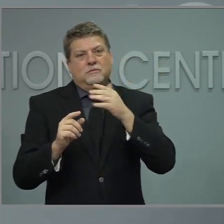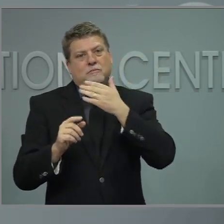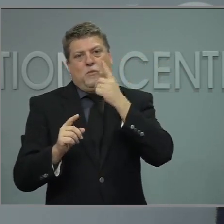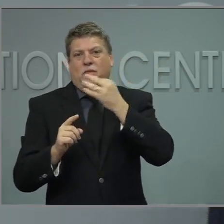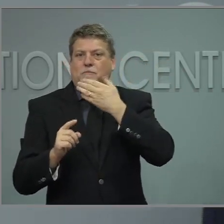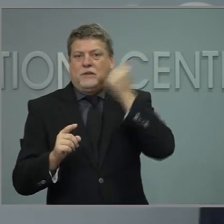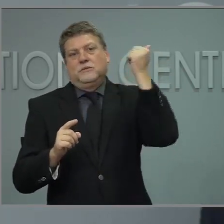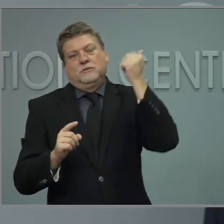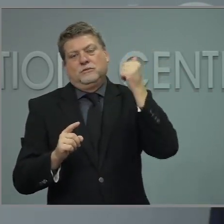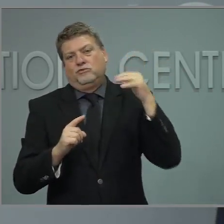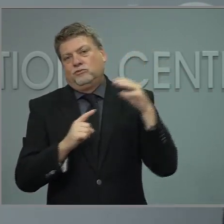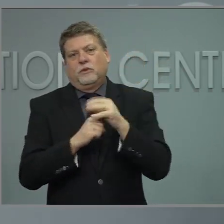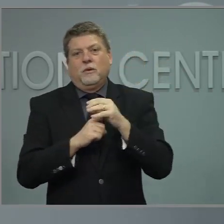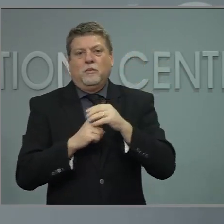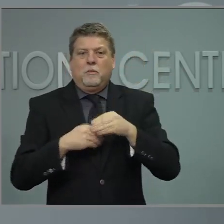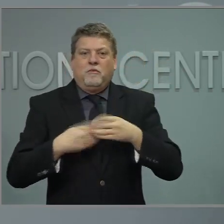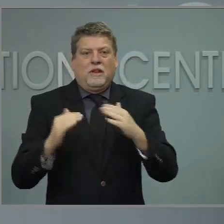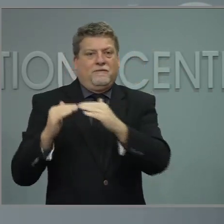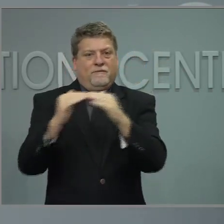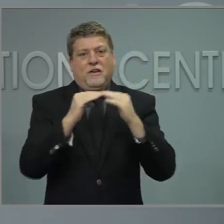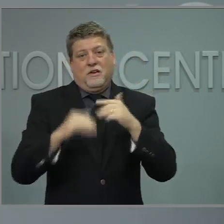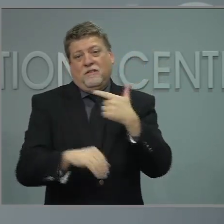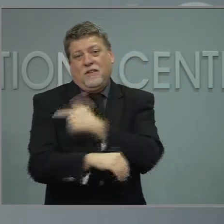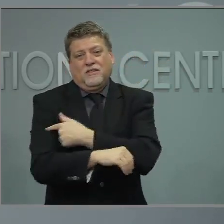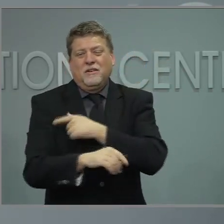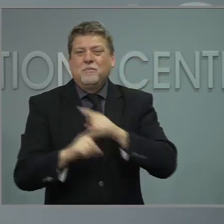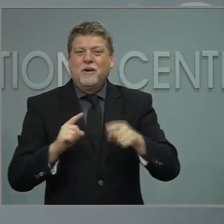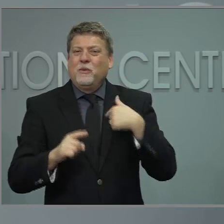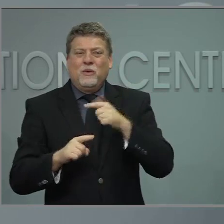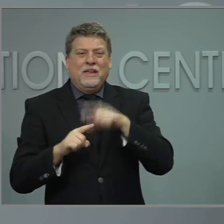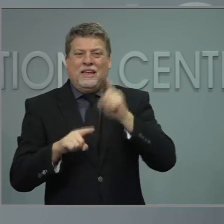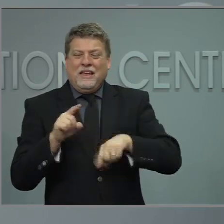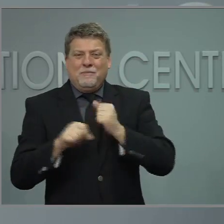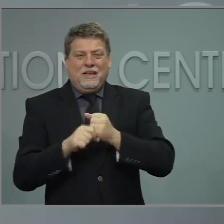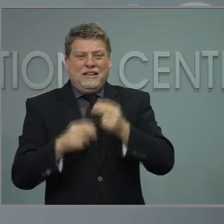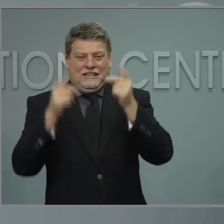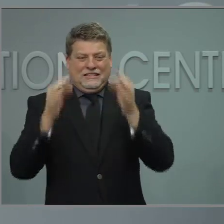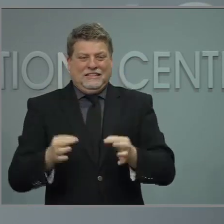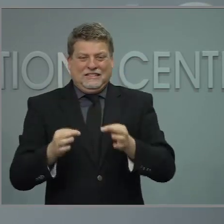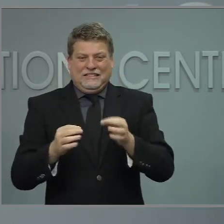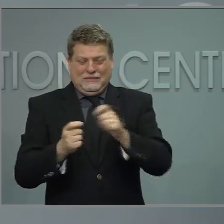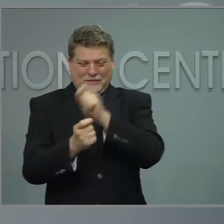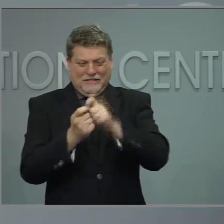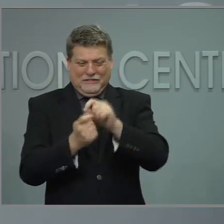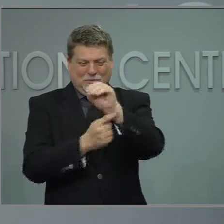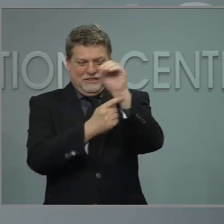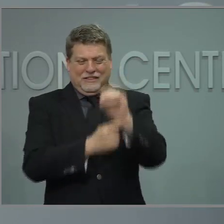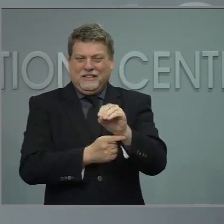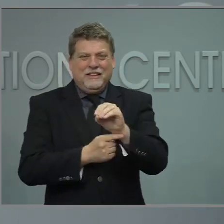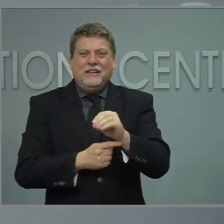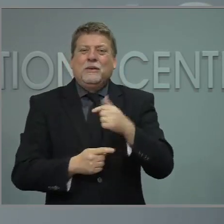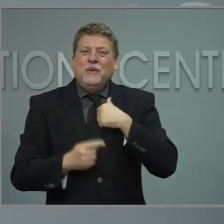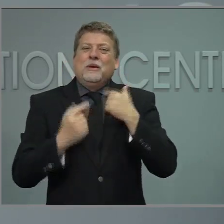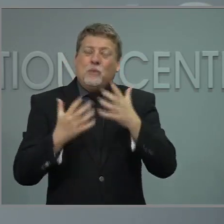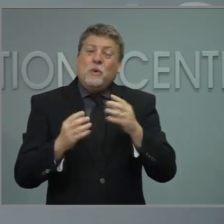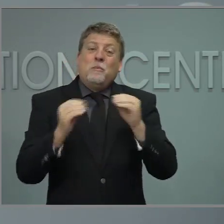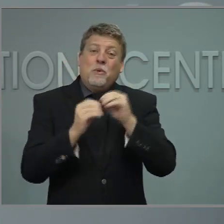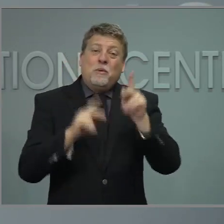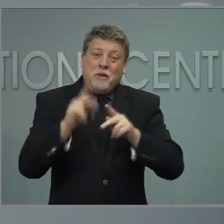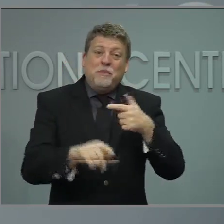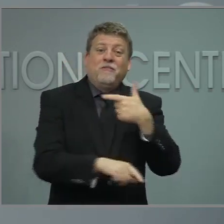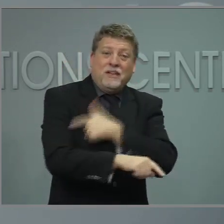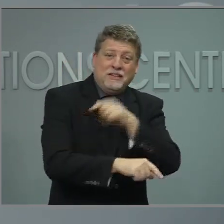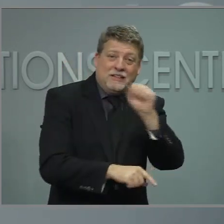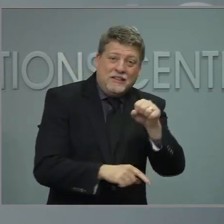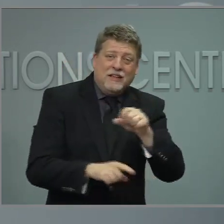remember, it has to be a combination of things that we look at. Certainly, we want to see more and more folks be vaccinated. We still look at those key four